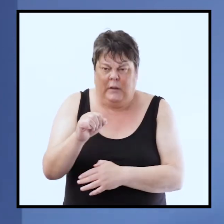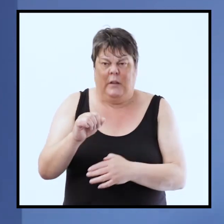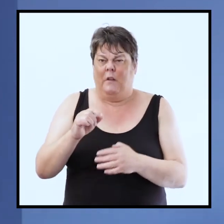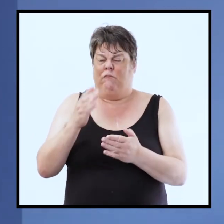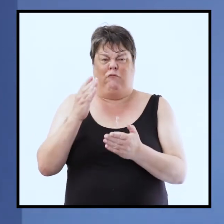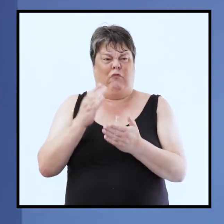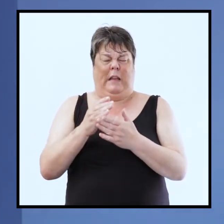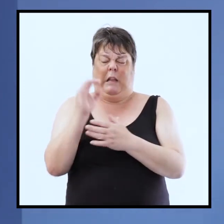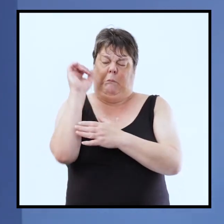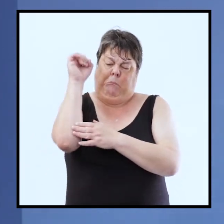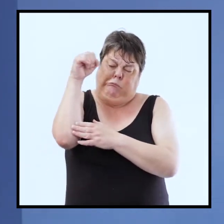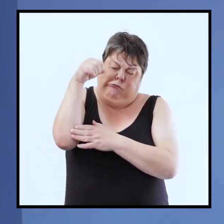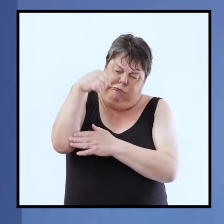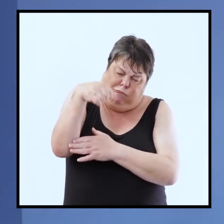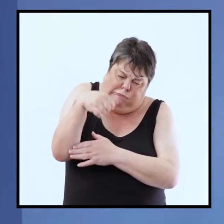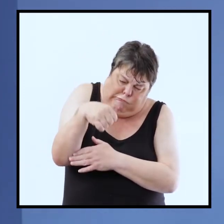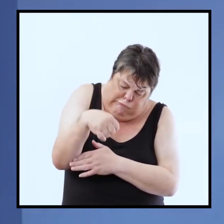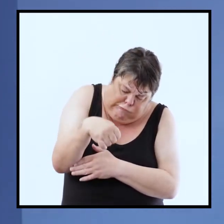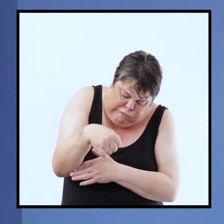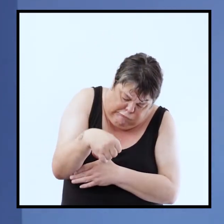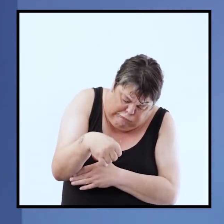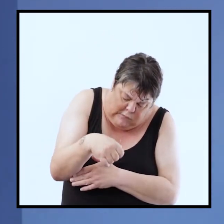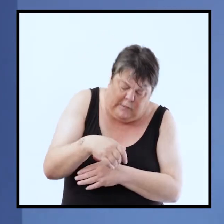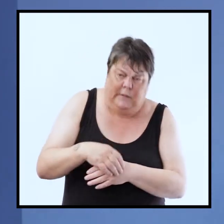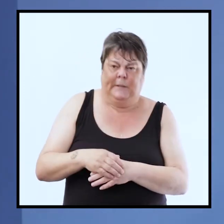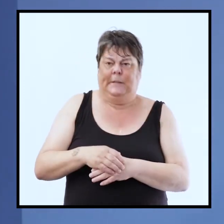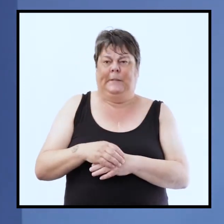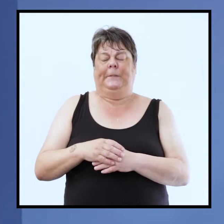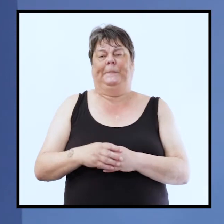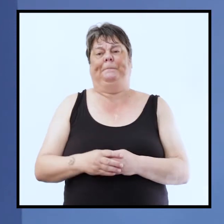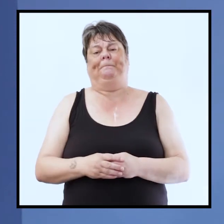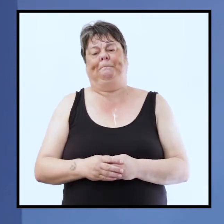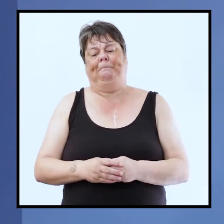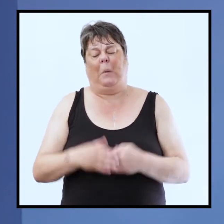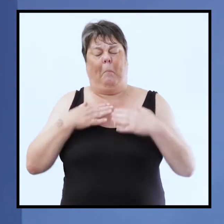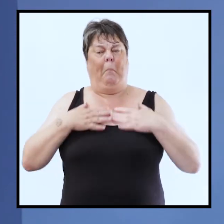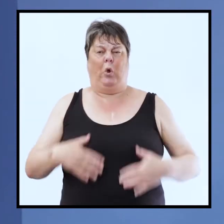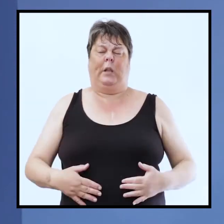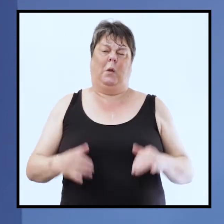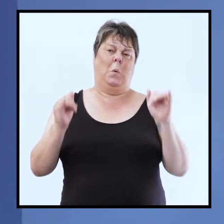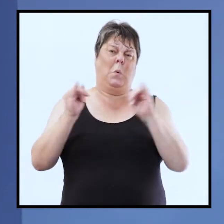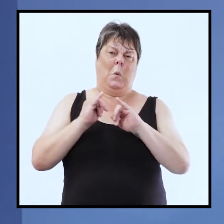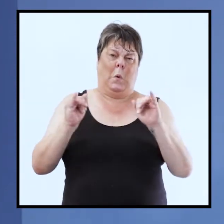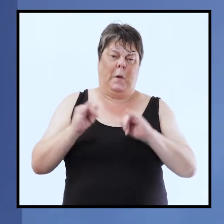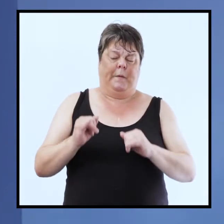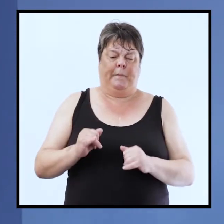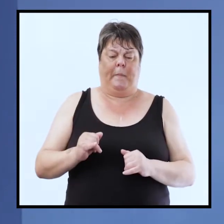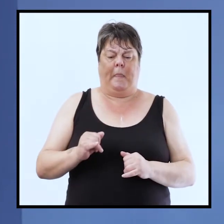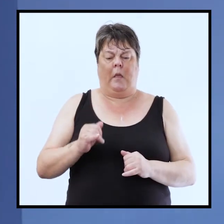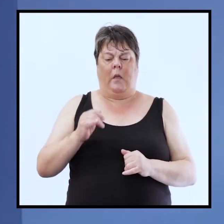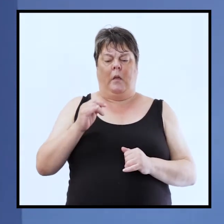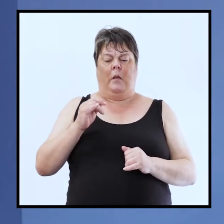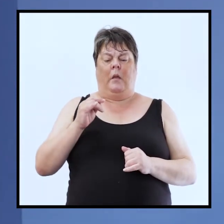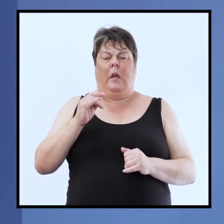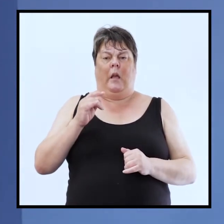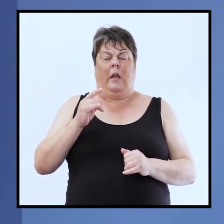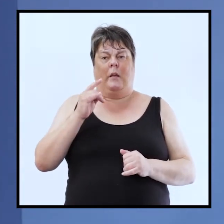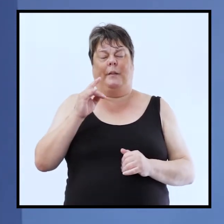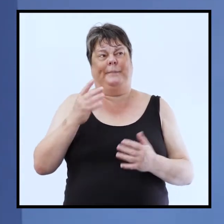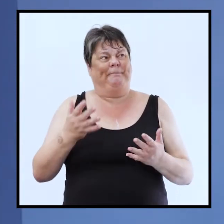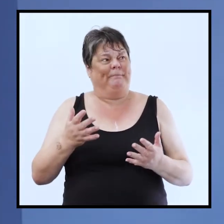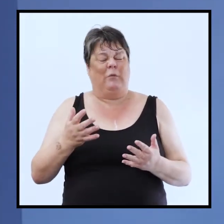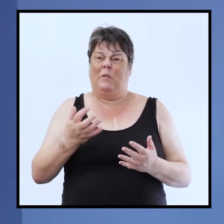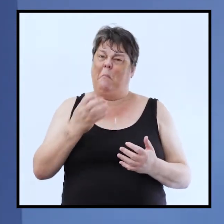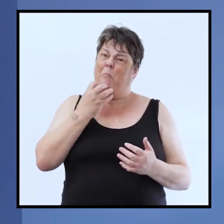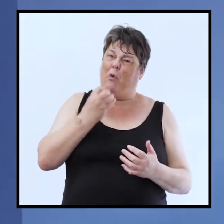really seriously crippled you know she is really bent over her view of the world so it took a lot of courage